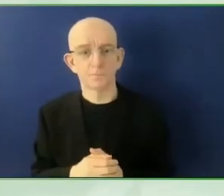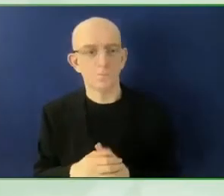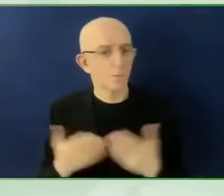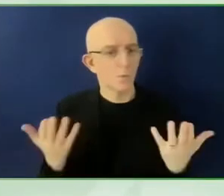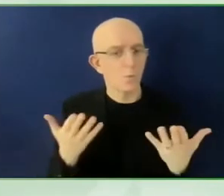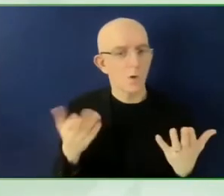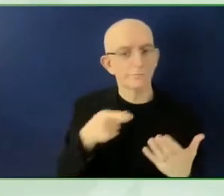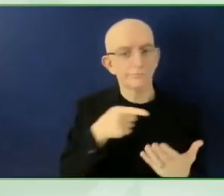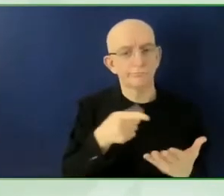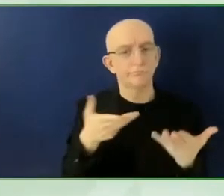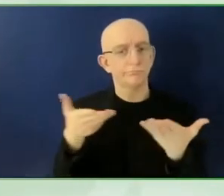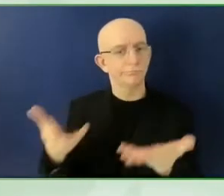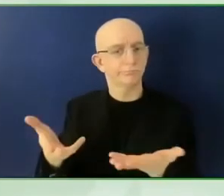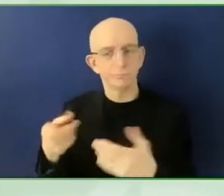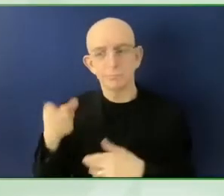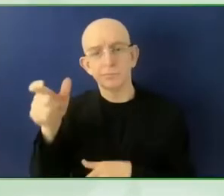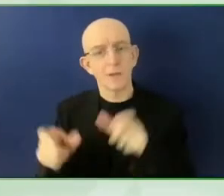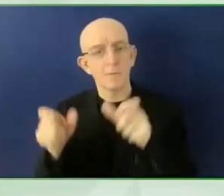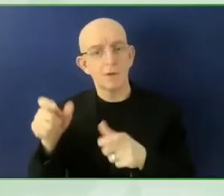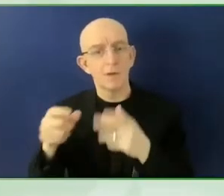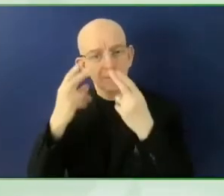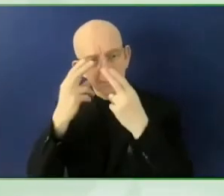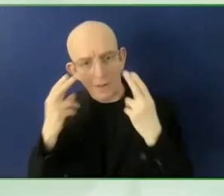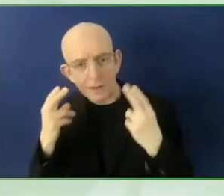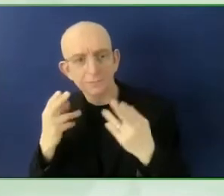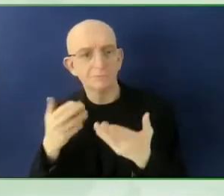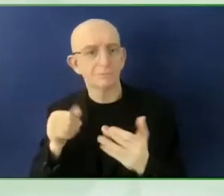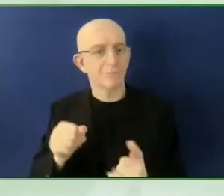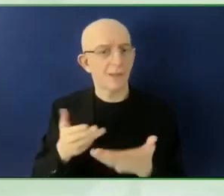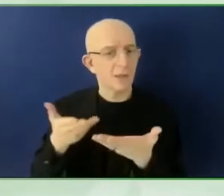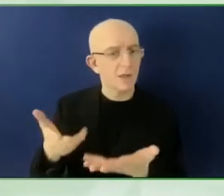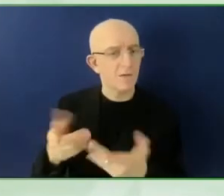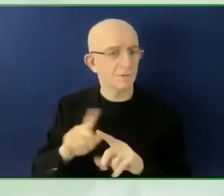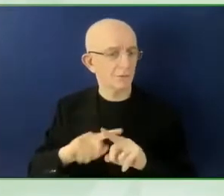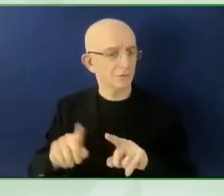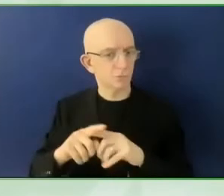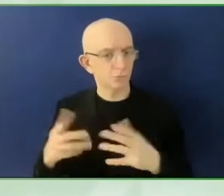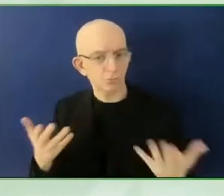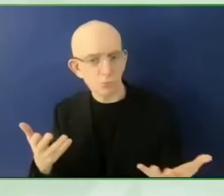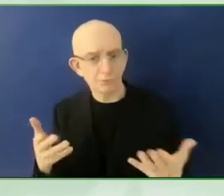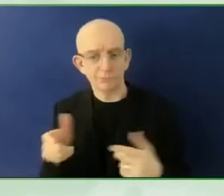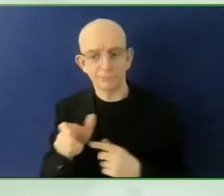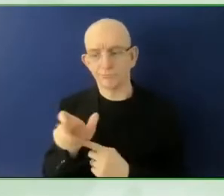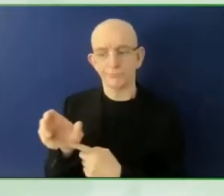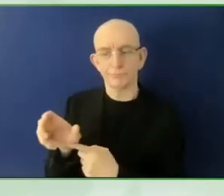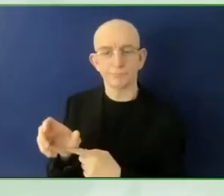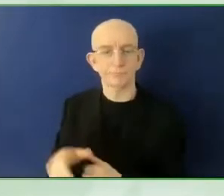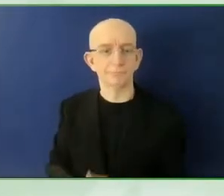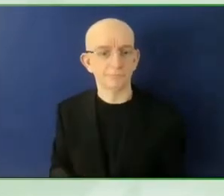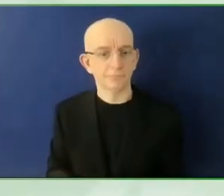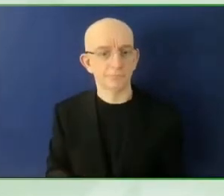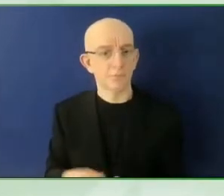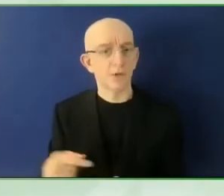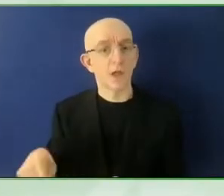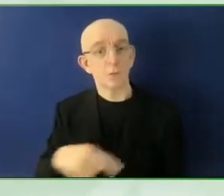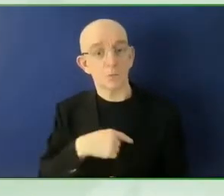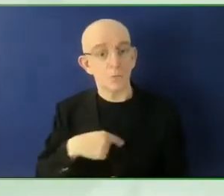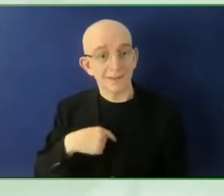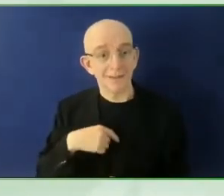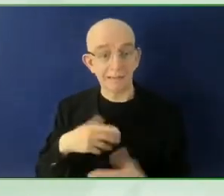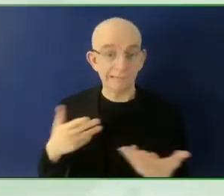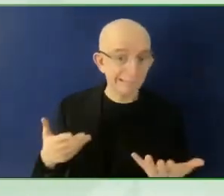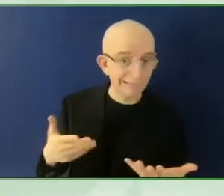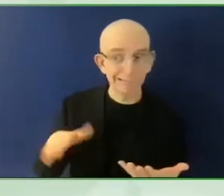that. However, there is a section of the app called Specialized Help. In this section of the app,